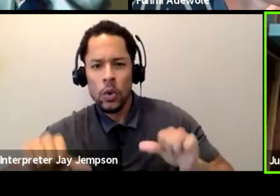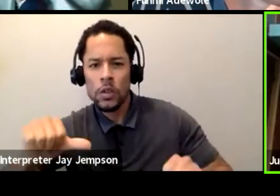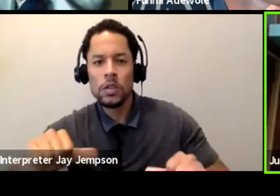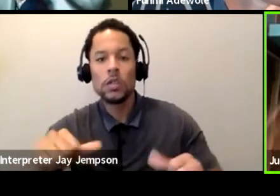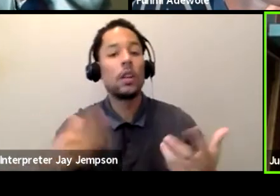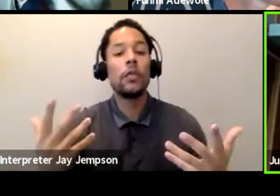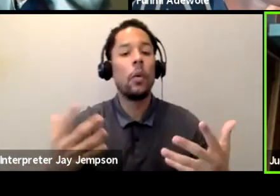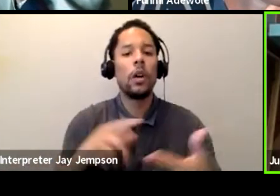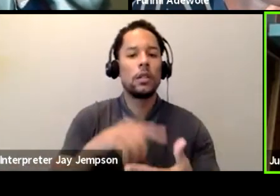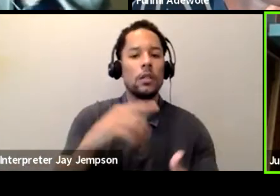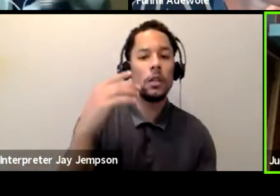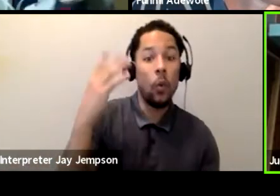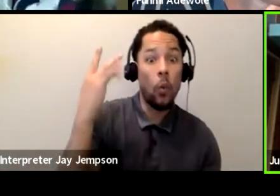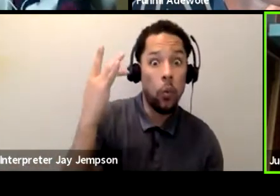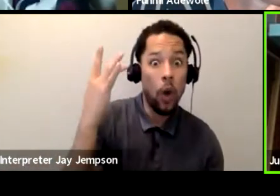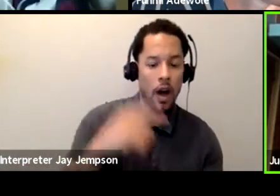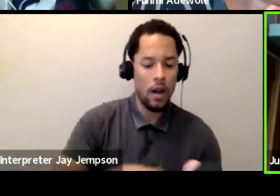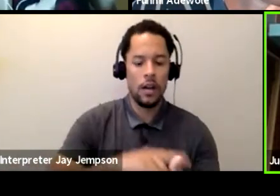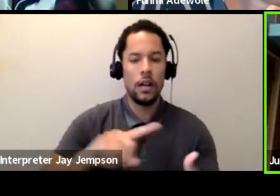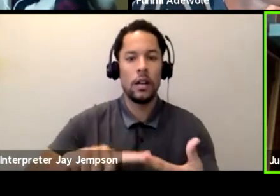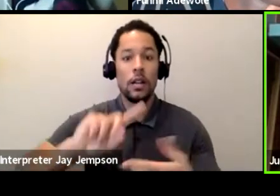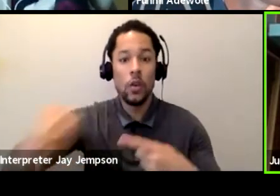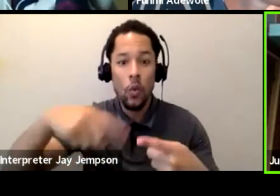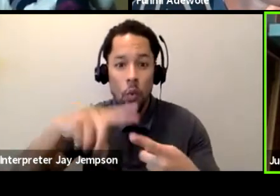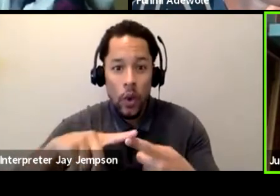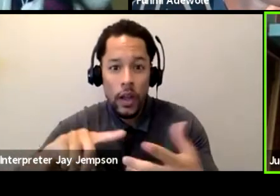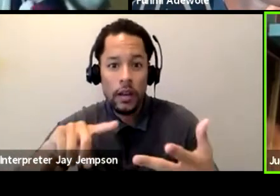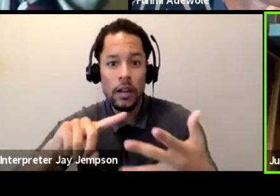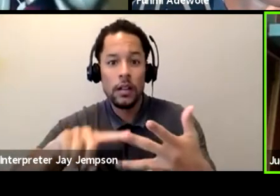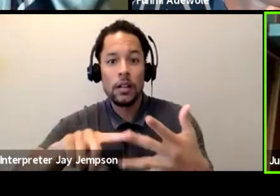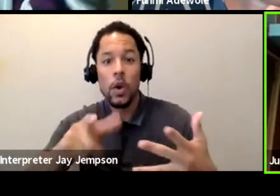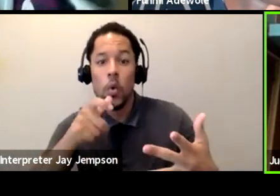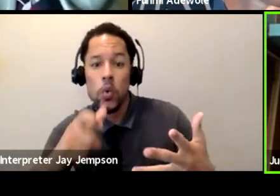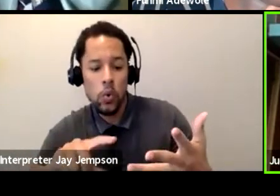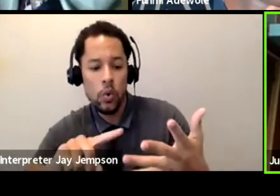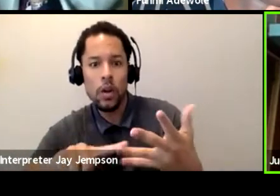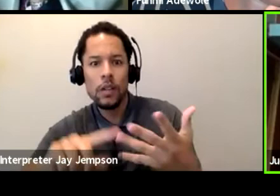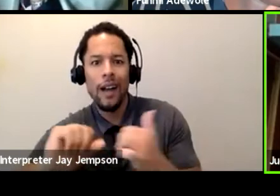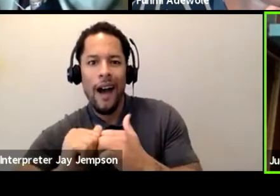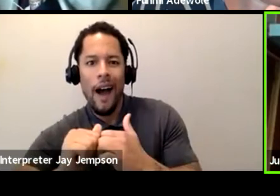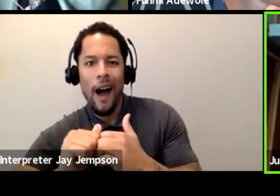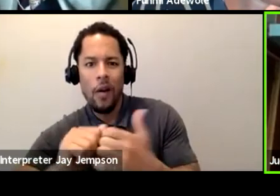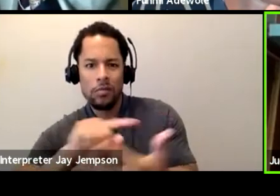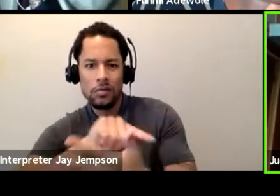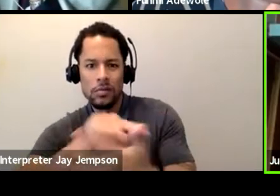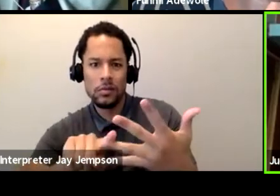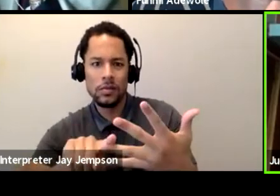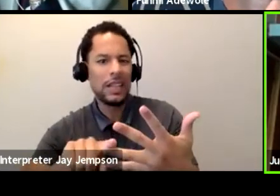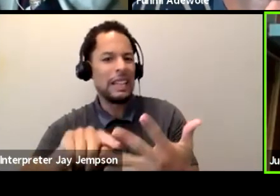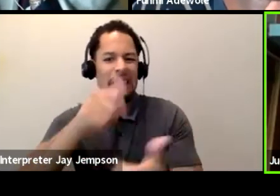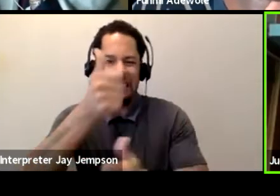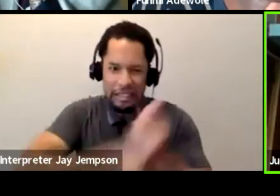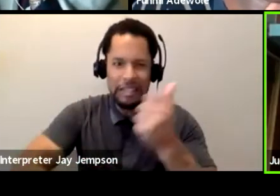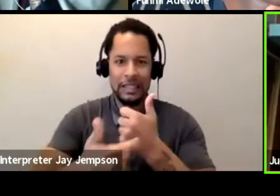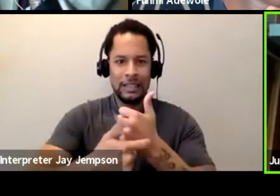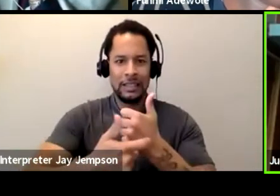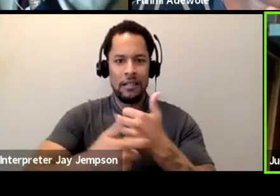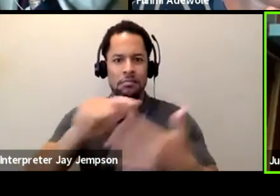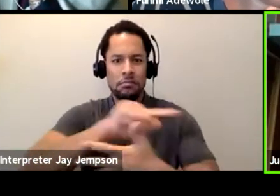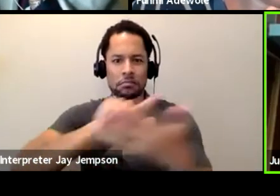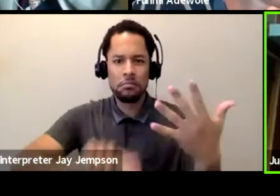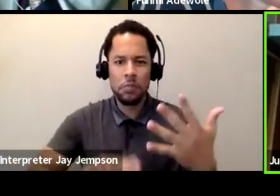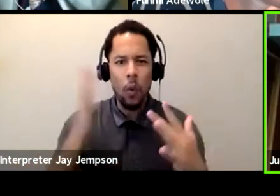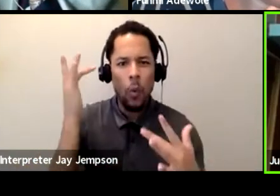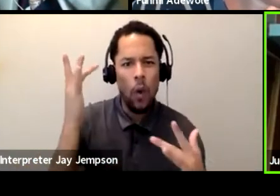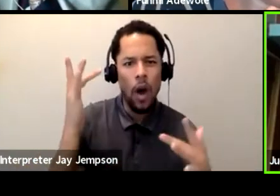when, and the how at every single time. Why are we doing this? What was the playwright's intention? Why are we directorially choosing to